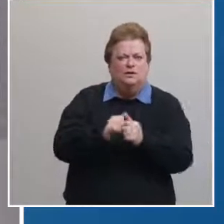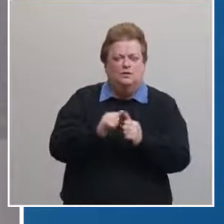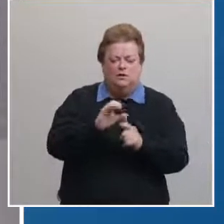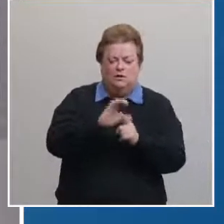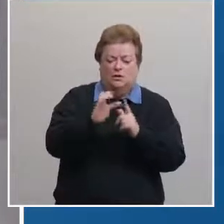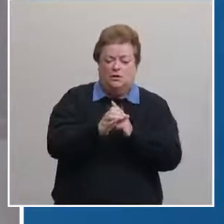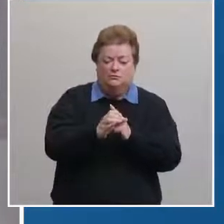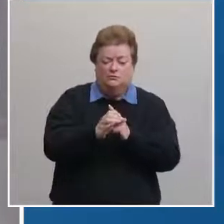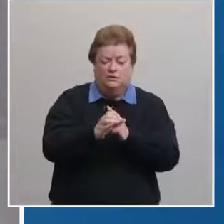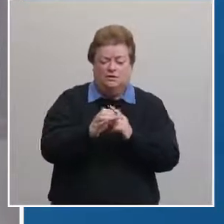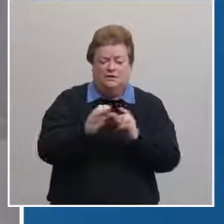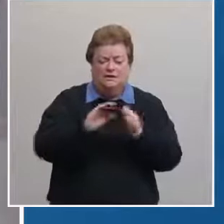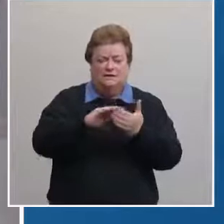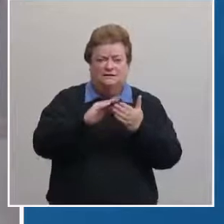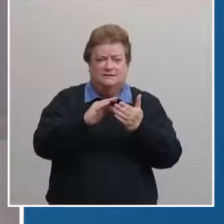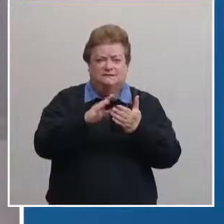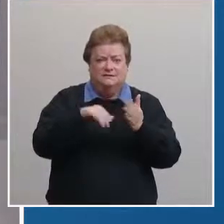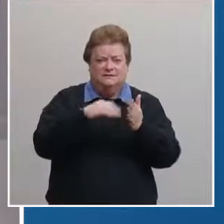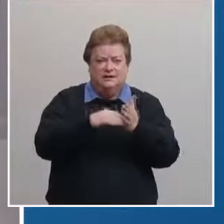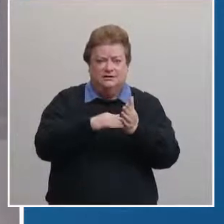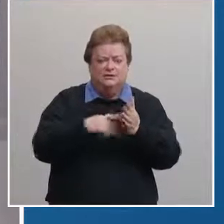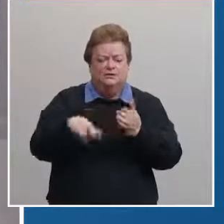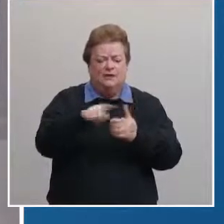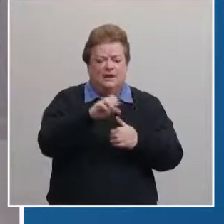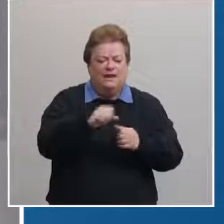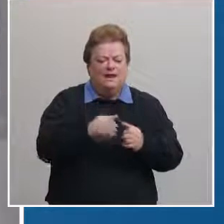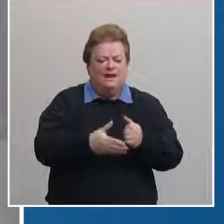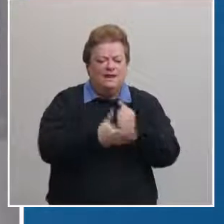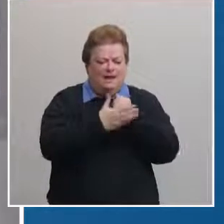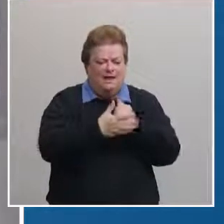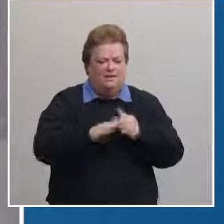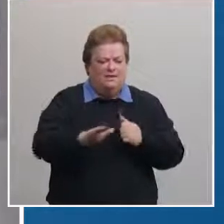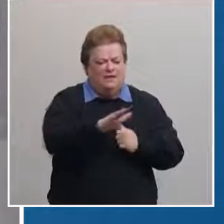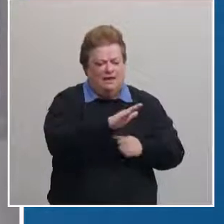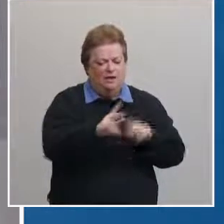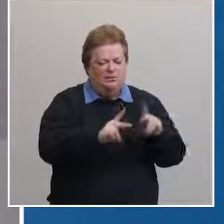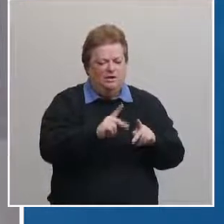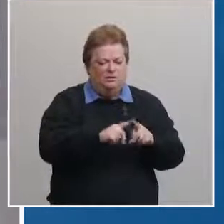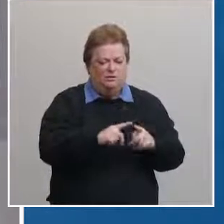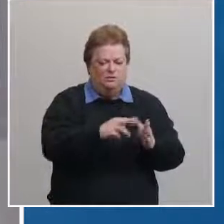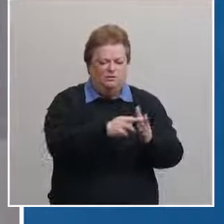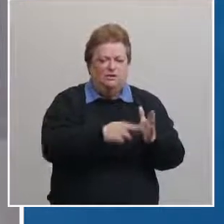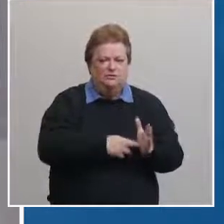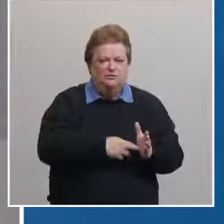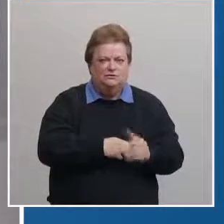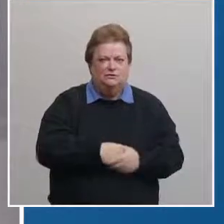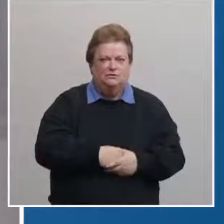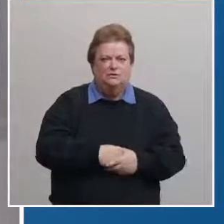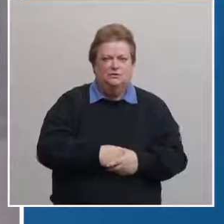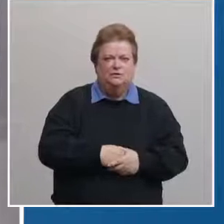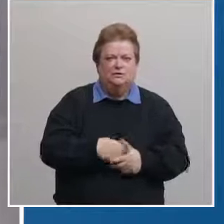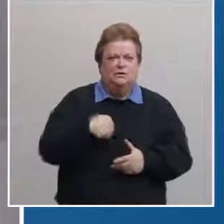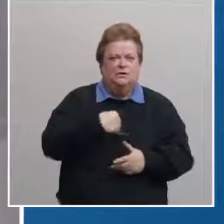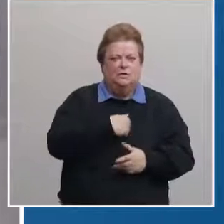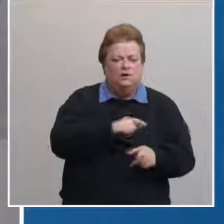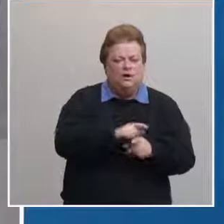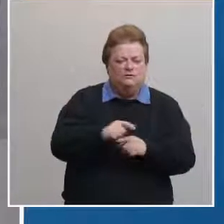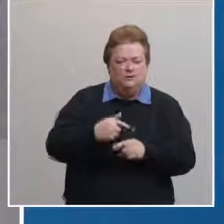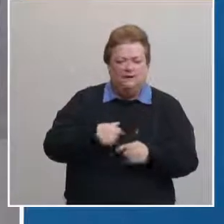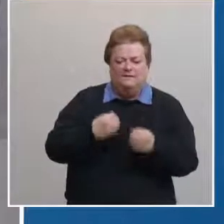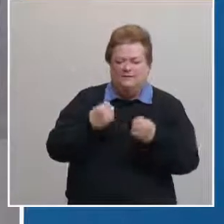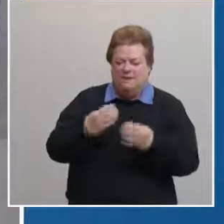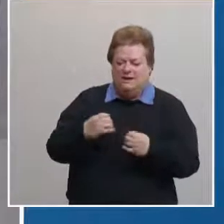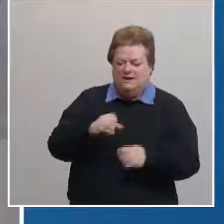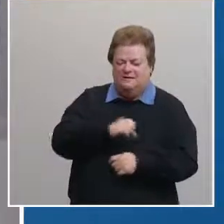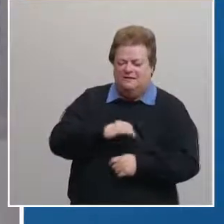centers to so they can help clientele get registered from their communities we also have multiple staff at the health